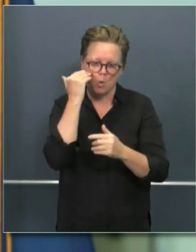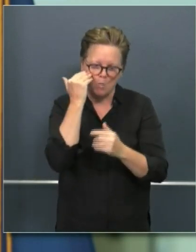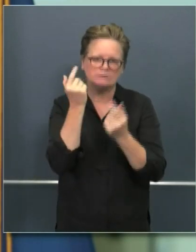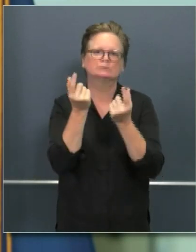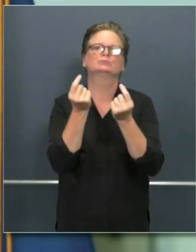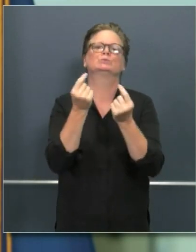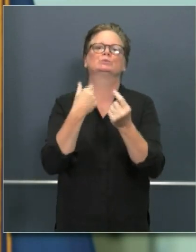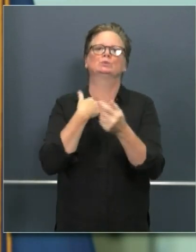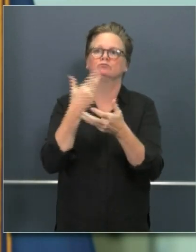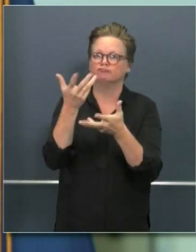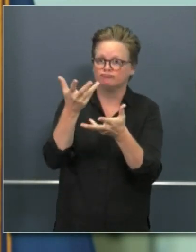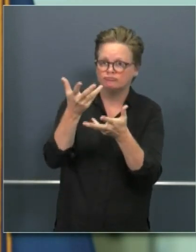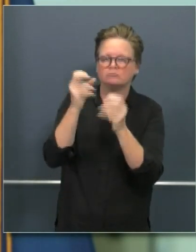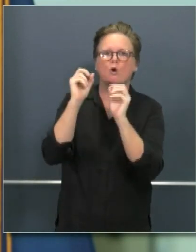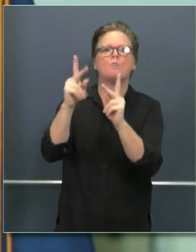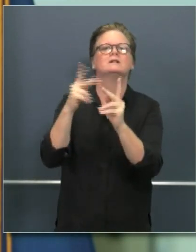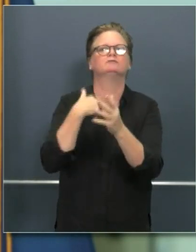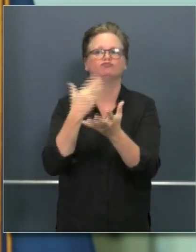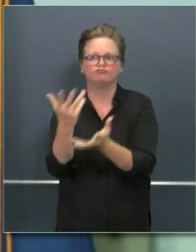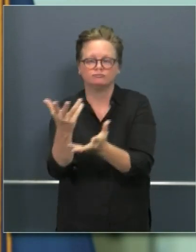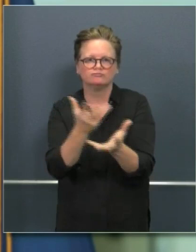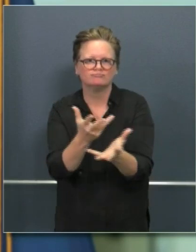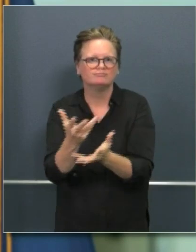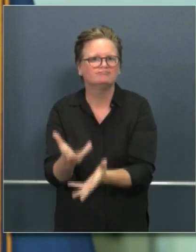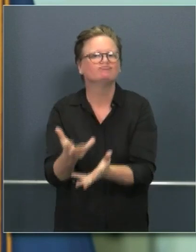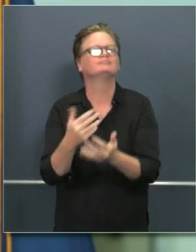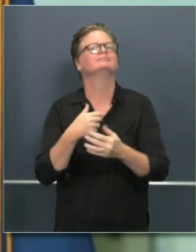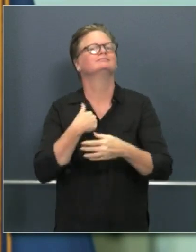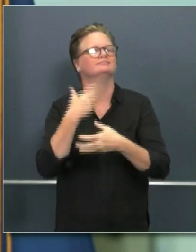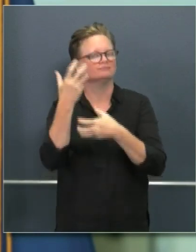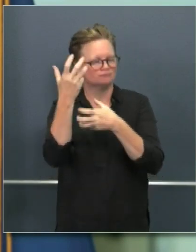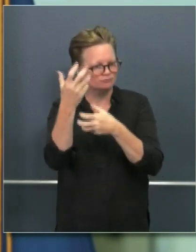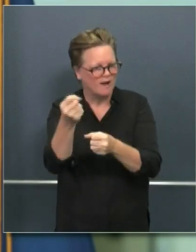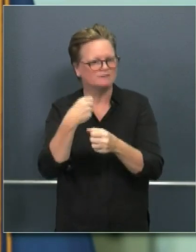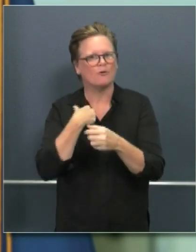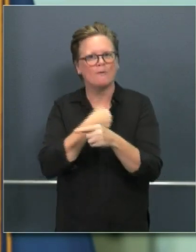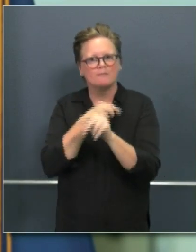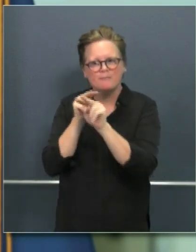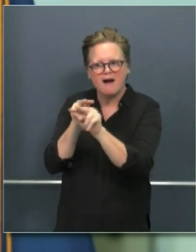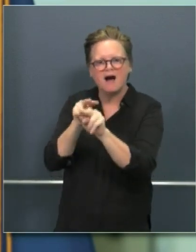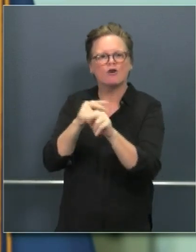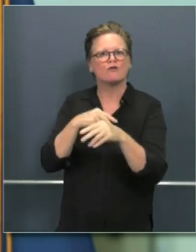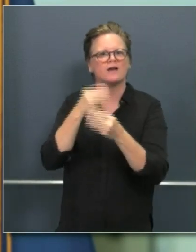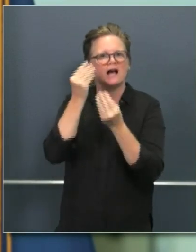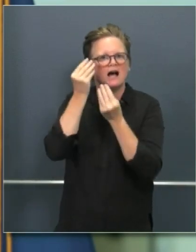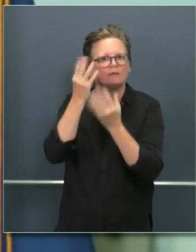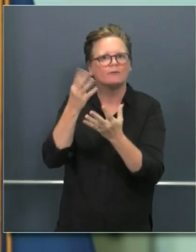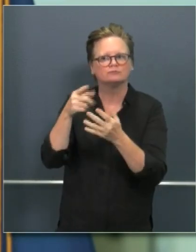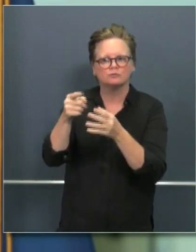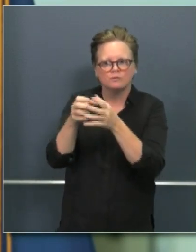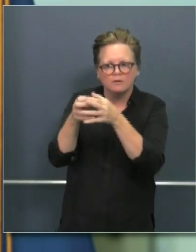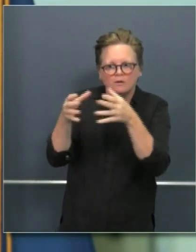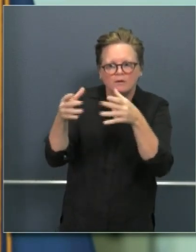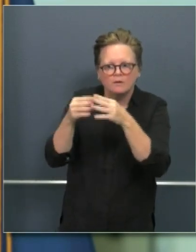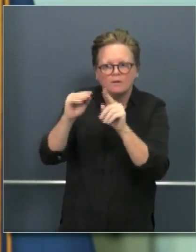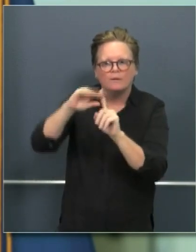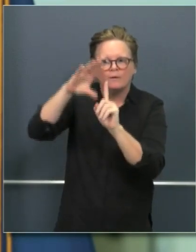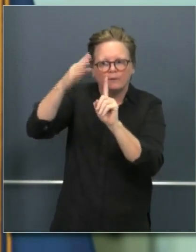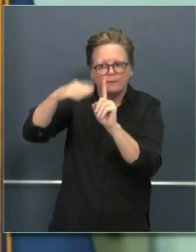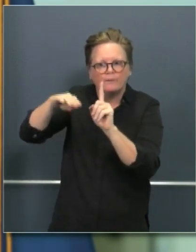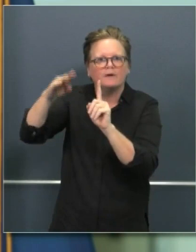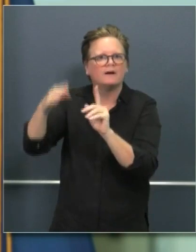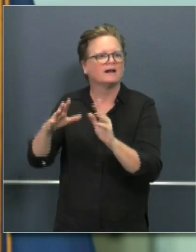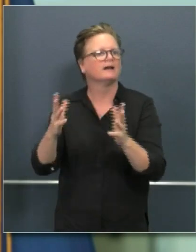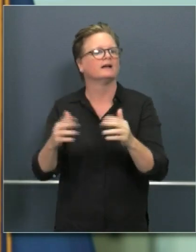and verify. And the purpose of today's slides and today's presentations were to put up a light 13 counties that we are